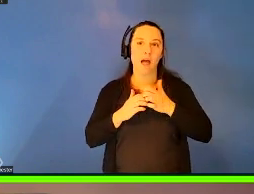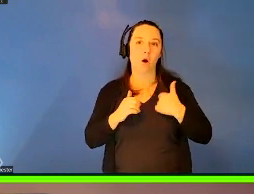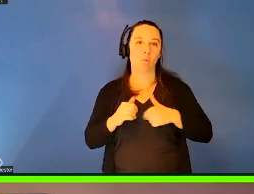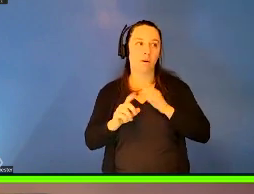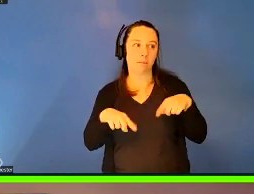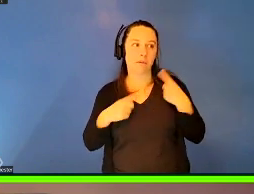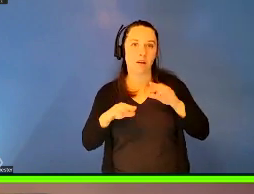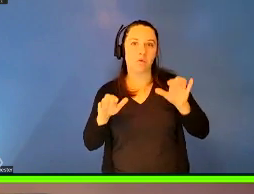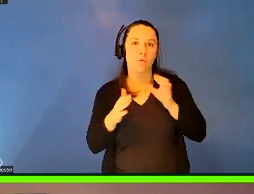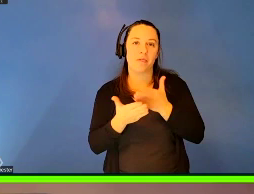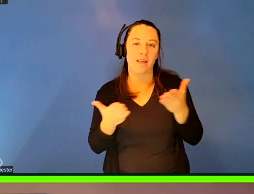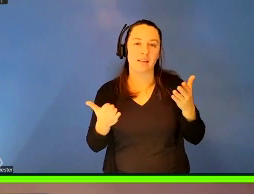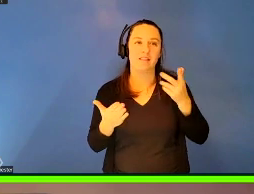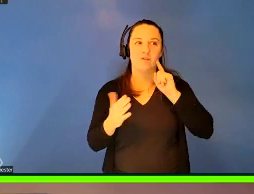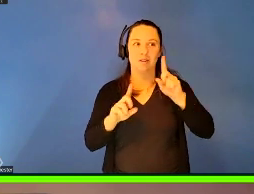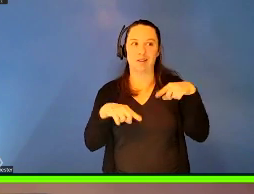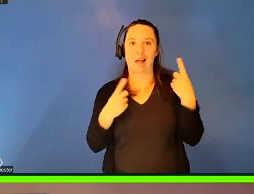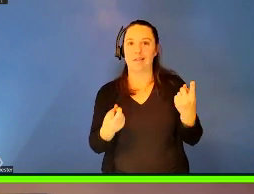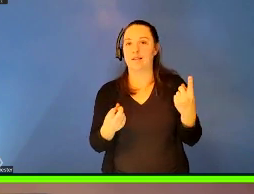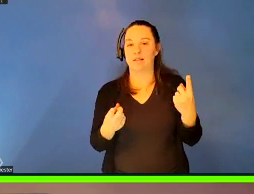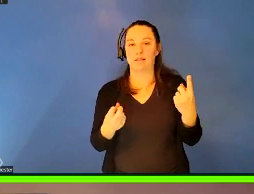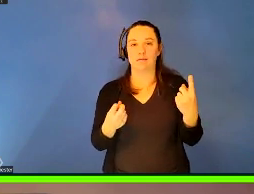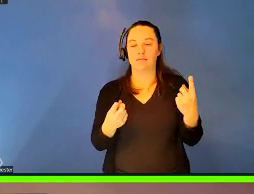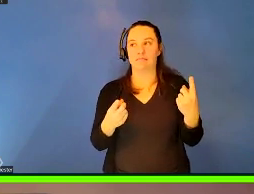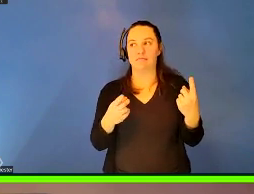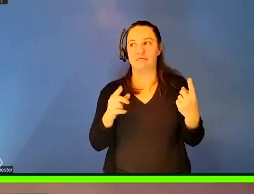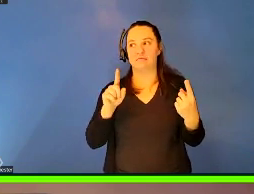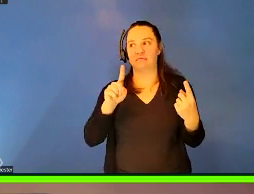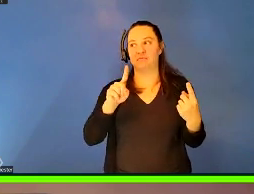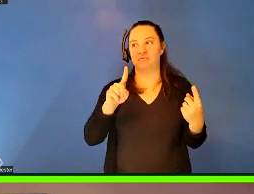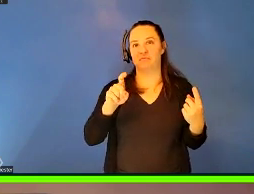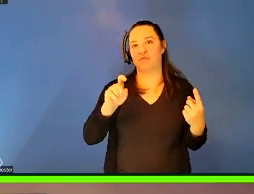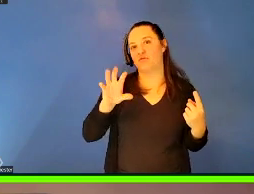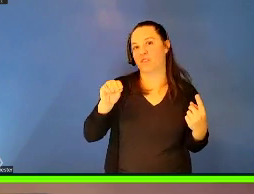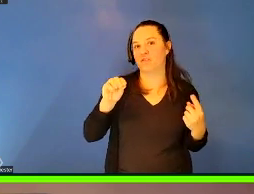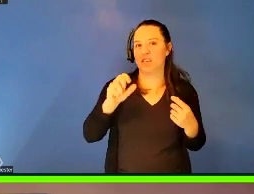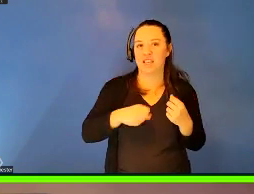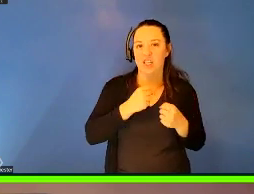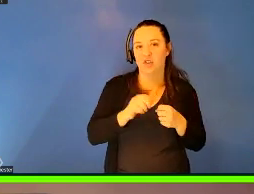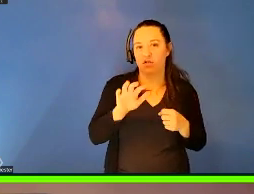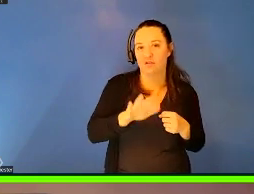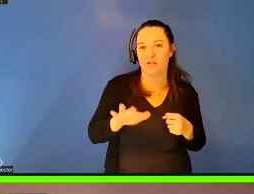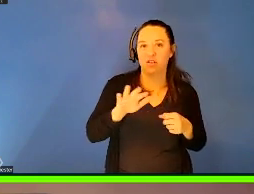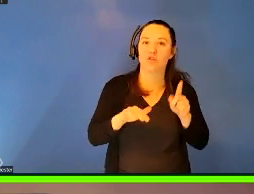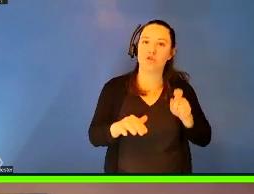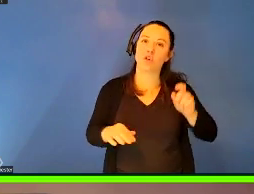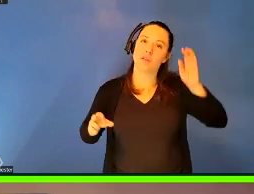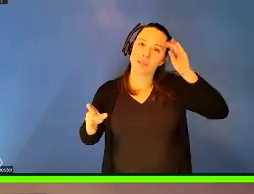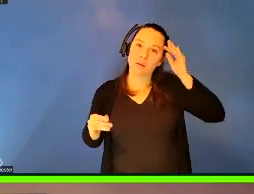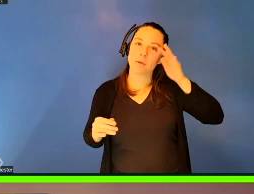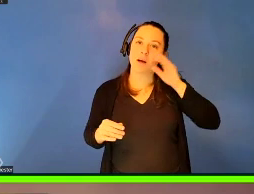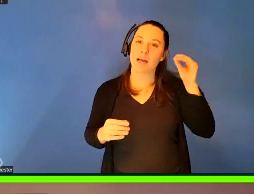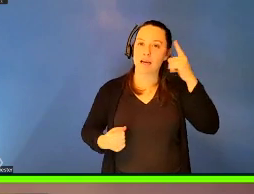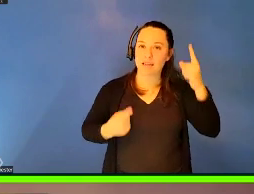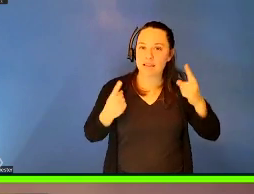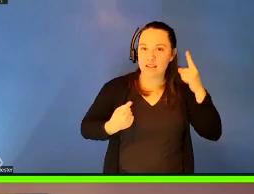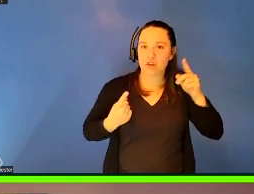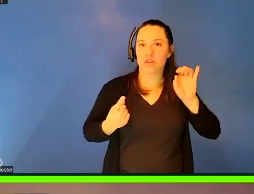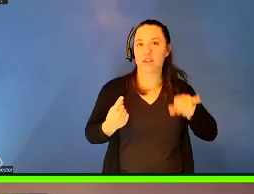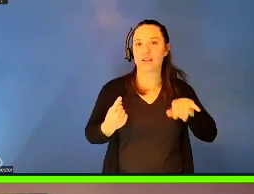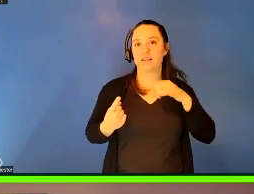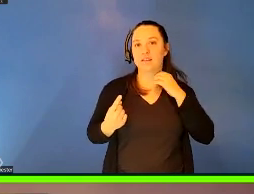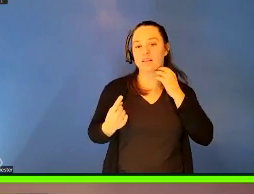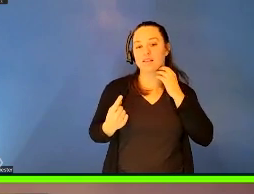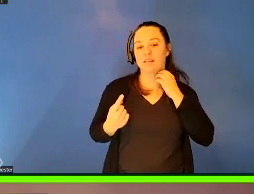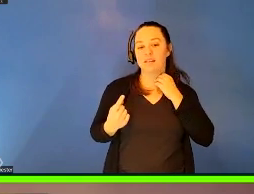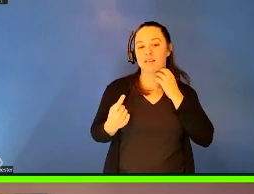um, for the last 150 years or so, we should think about and consider this, this, this, um, prevalent